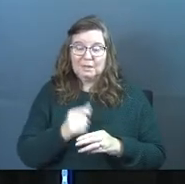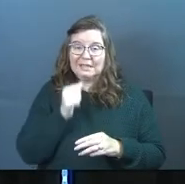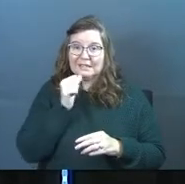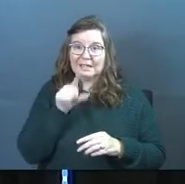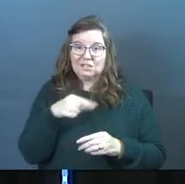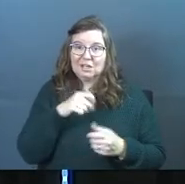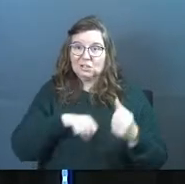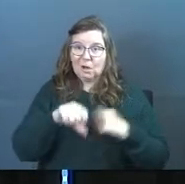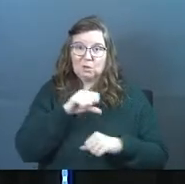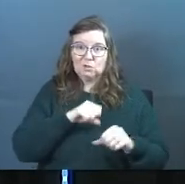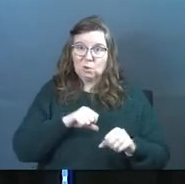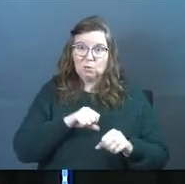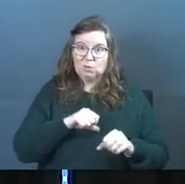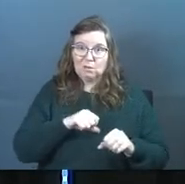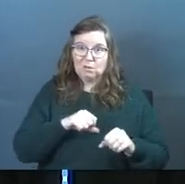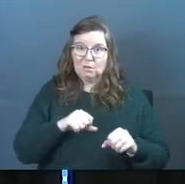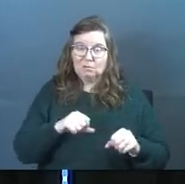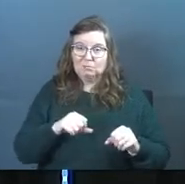social ills.